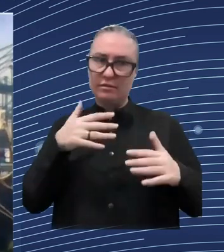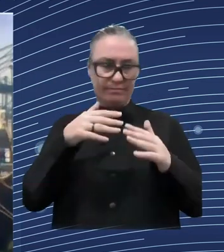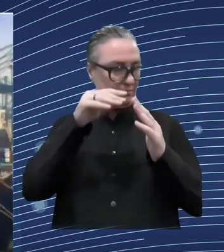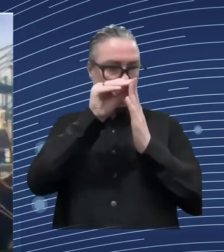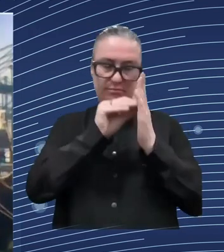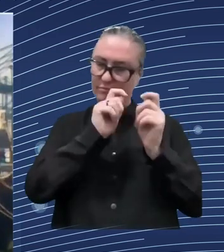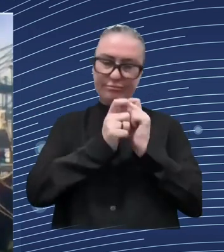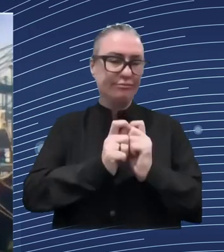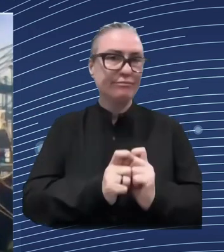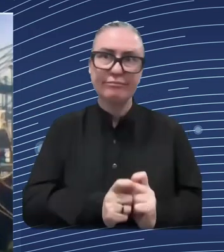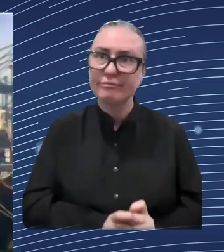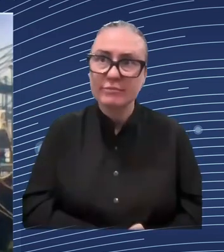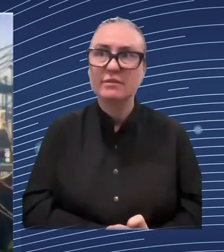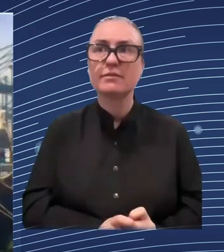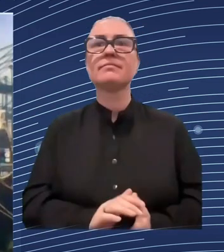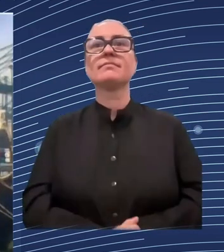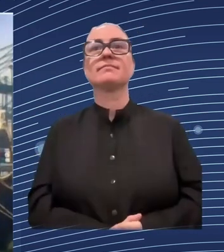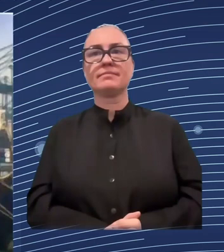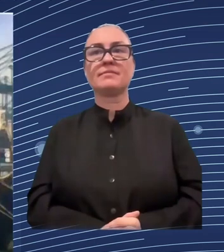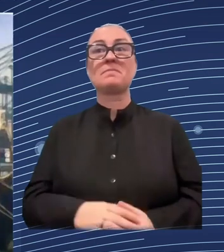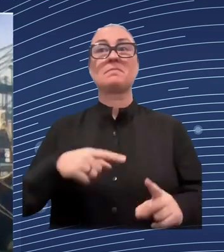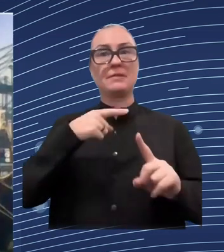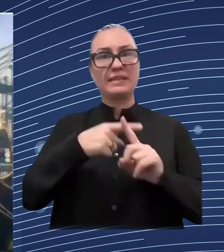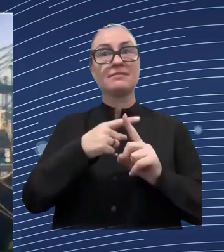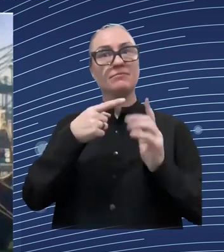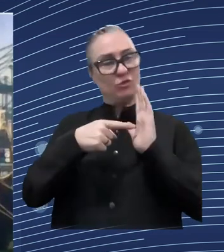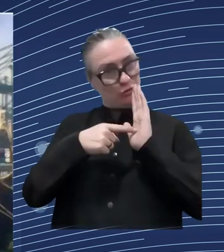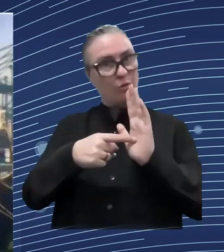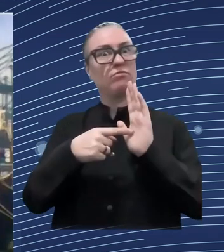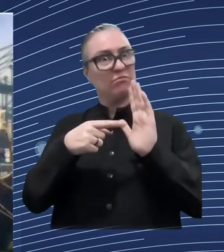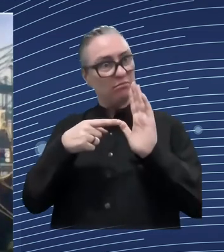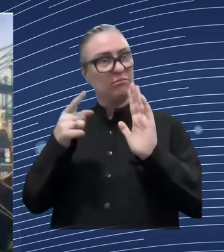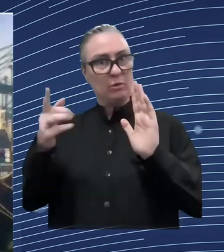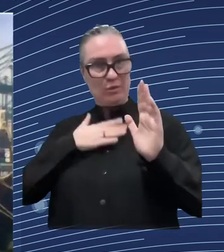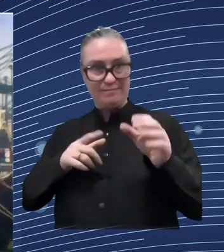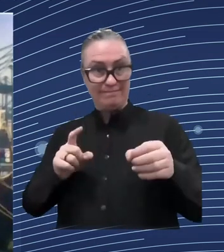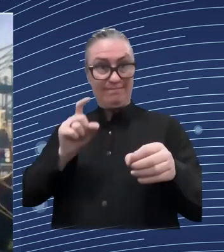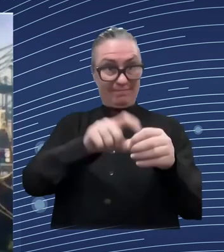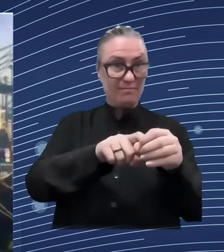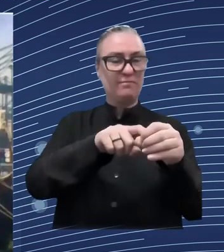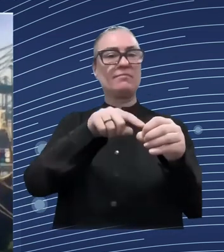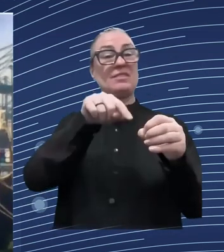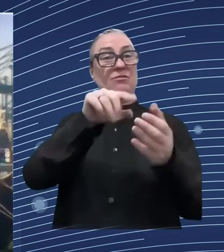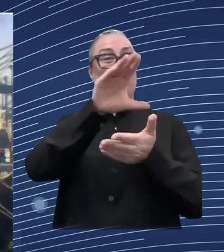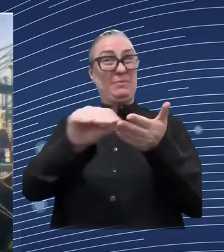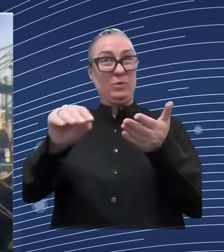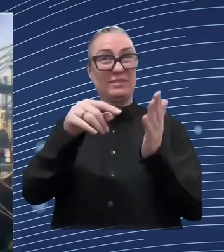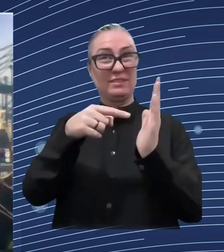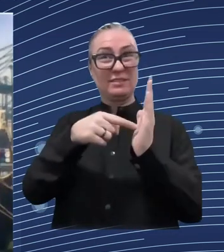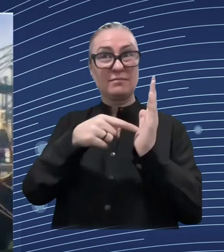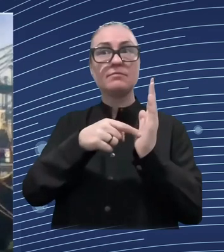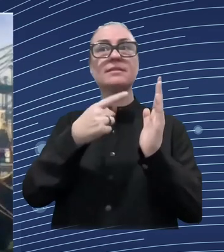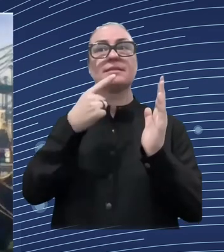i could speak for for a long long time on on all the various chapters but if just to say in in brief to to reply to your